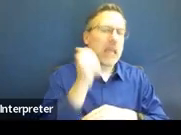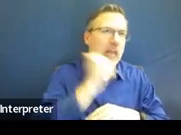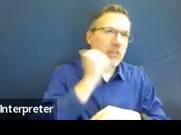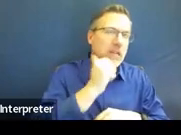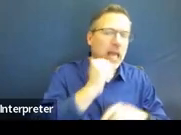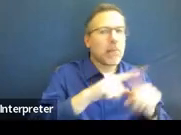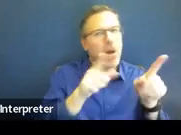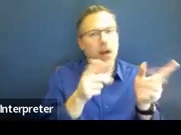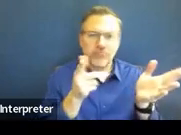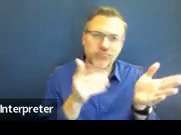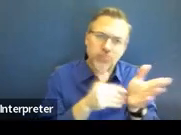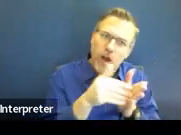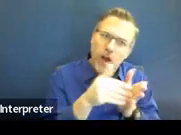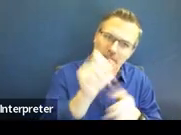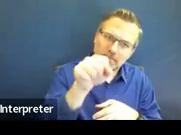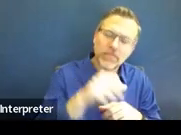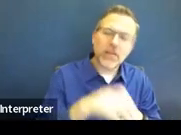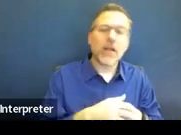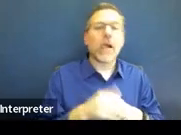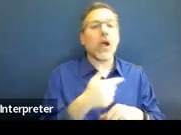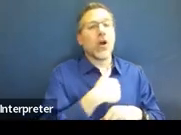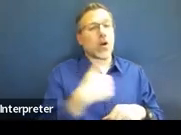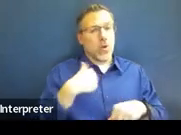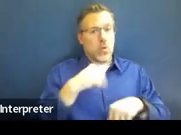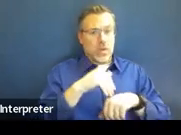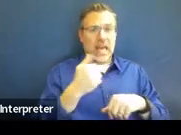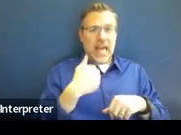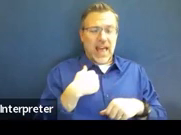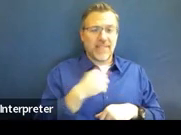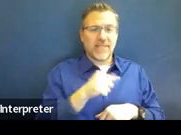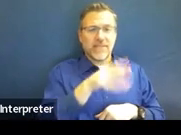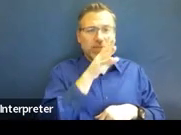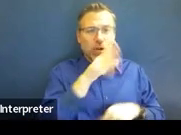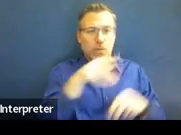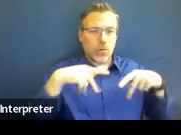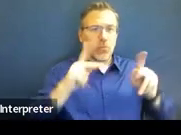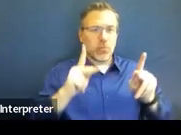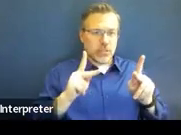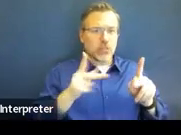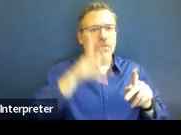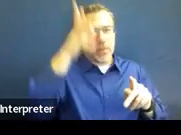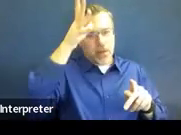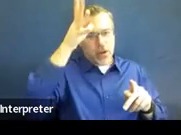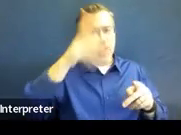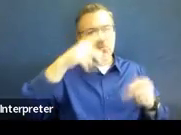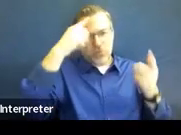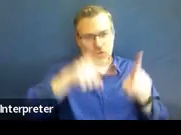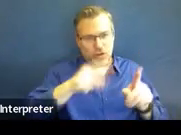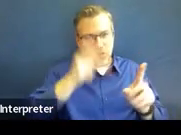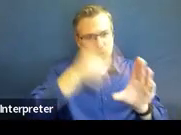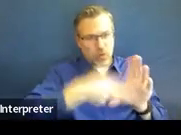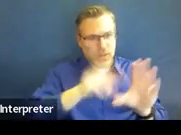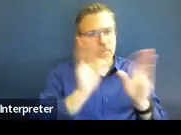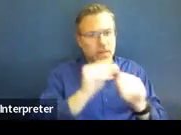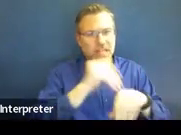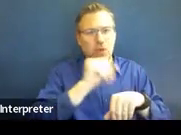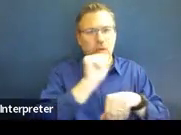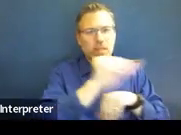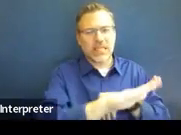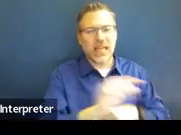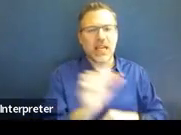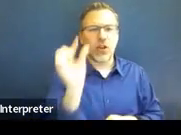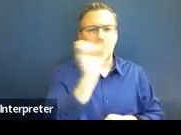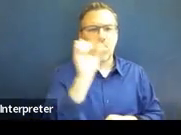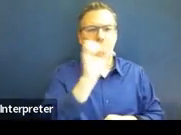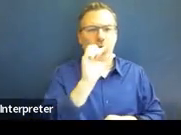And we send, so we have, you know, verbal permission from the parent who agreed to attend the meeting. We send the Google Calendar invite because obviously